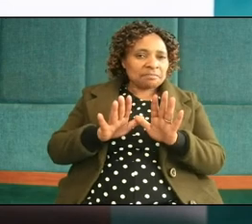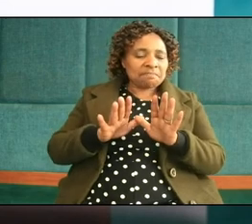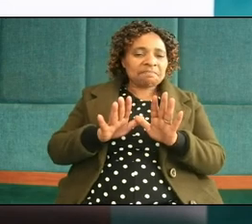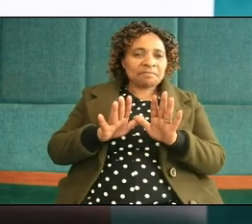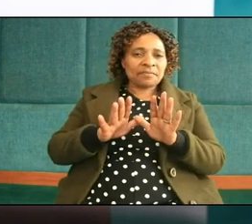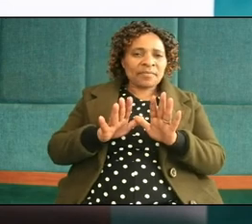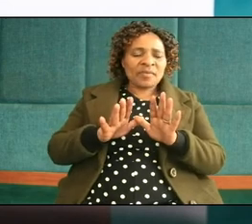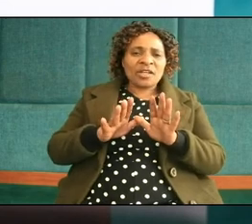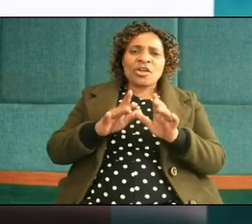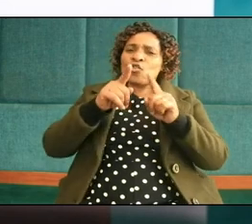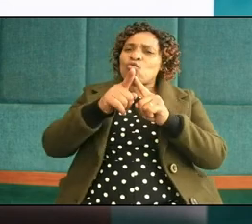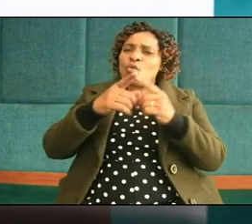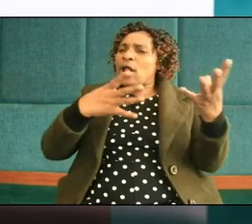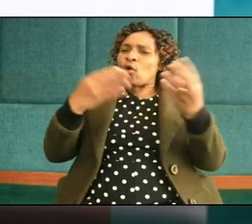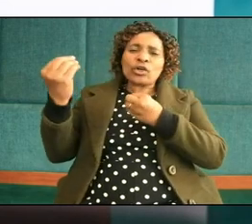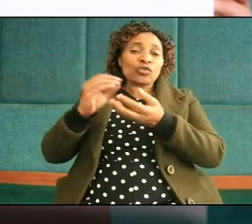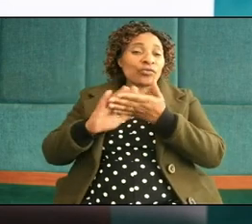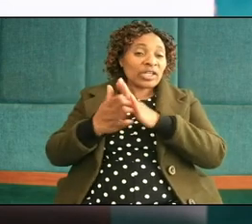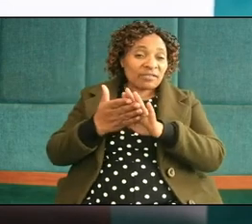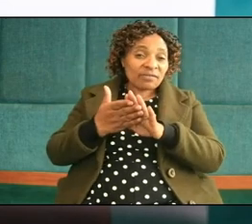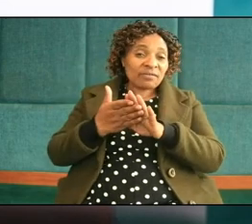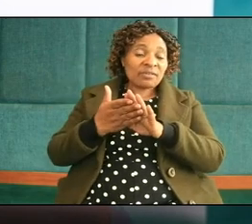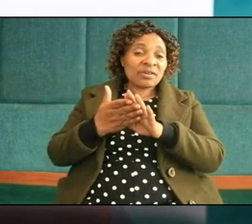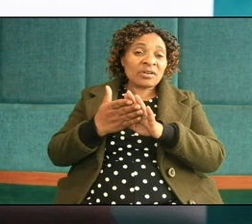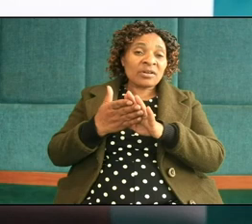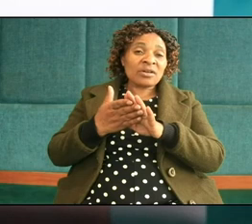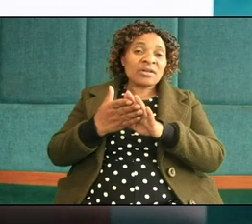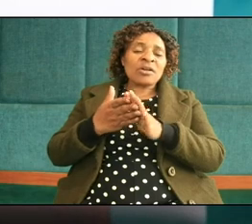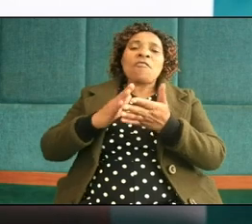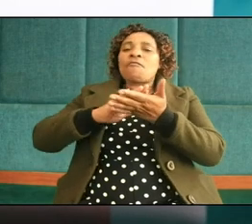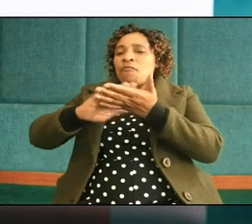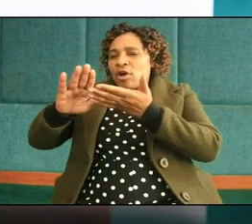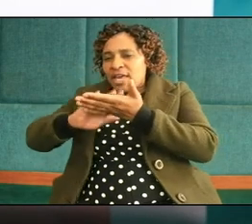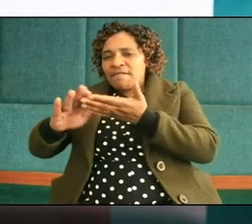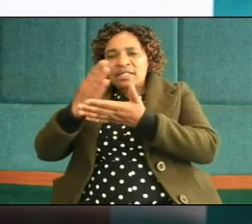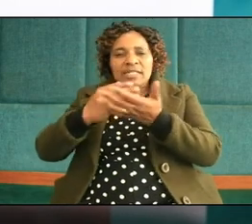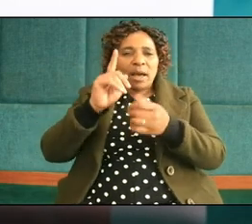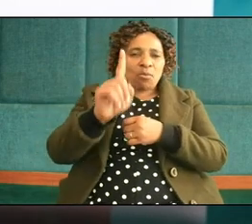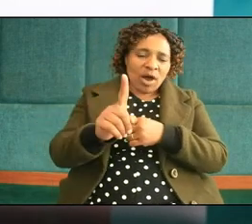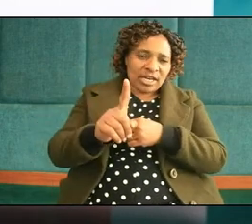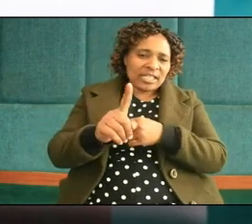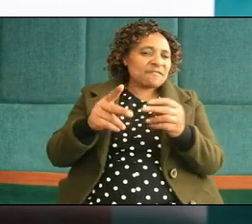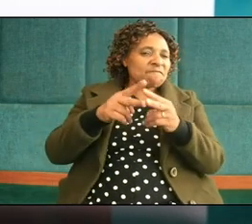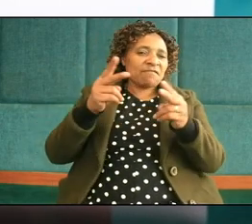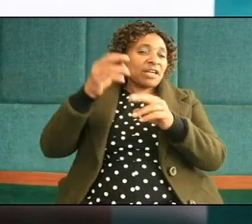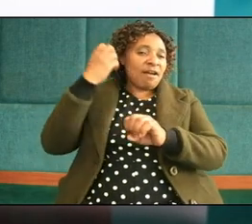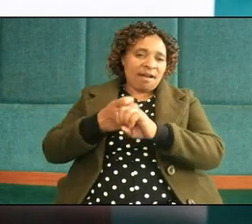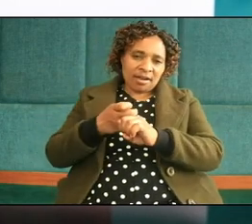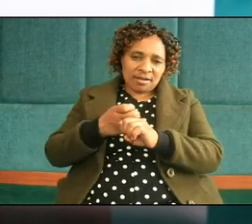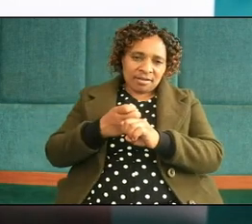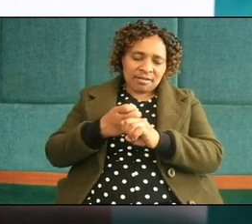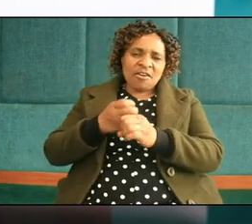are you going to forgive forgiving someone can be very difficult that